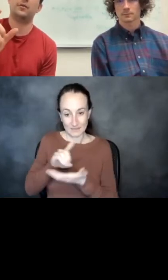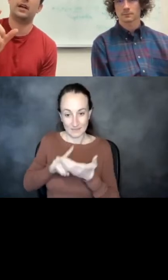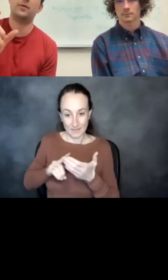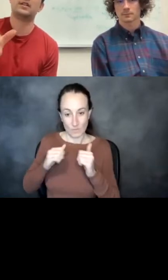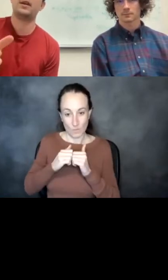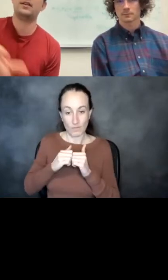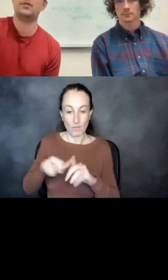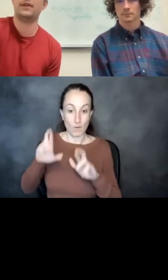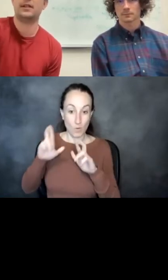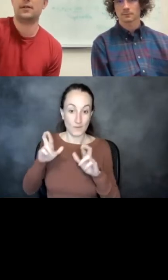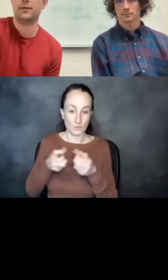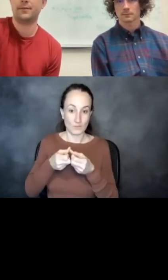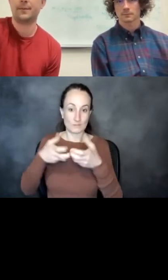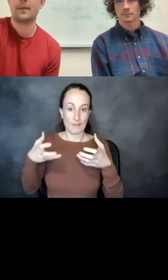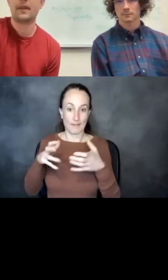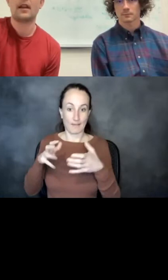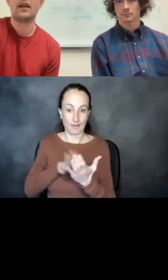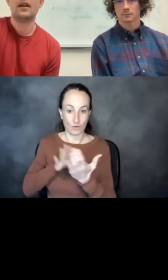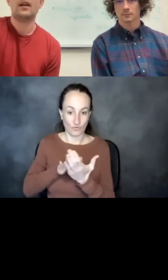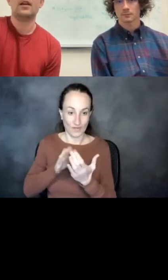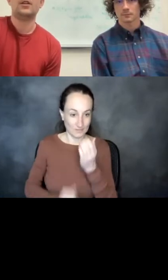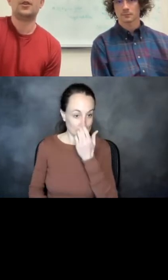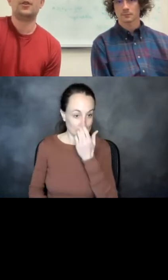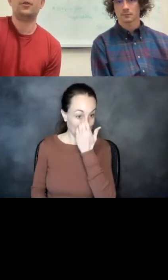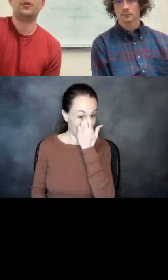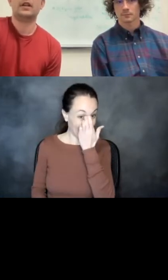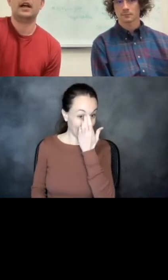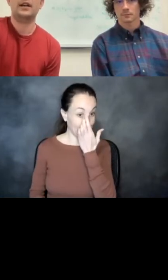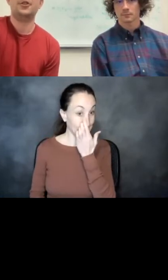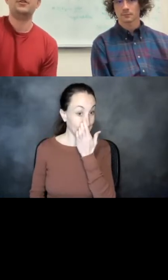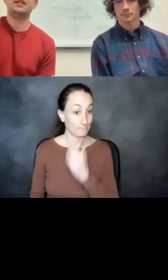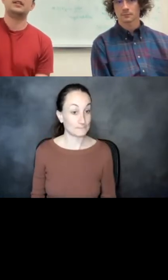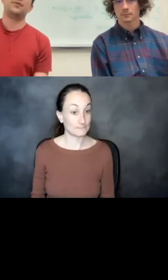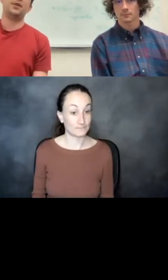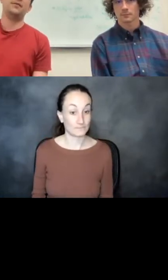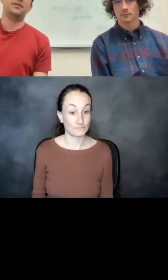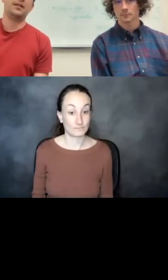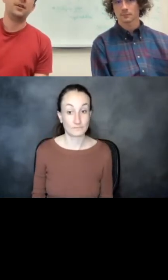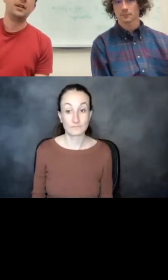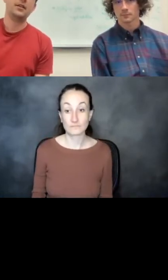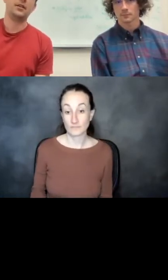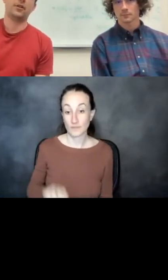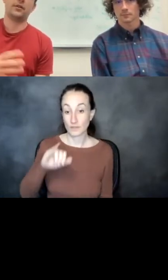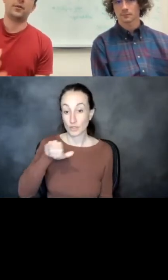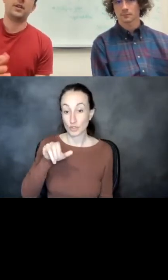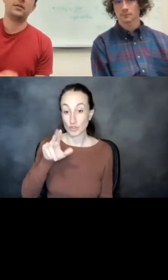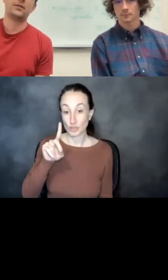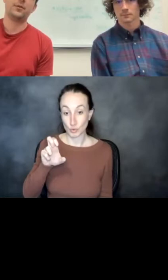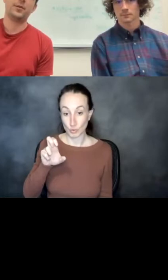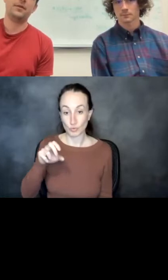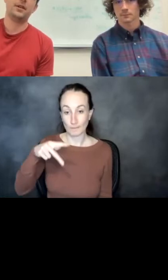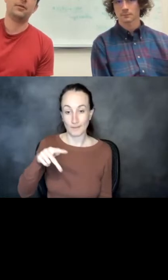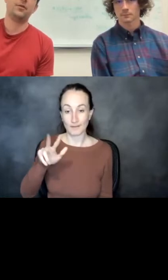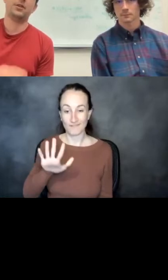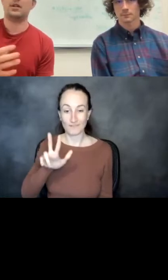expand the interface of. So Jude did this for p53 or from a helix